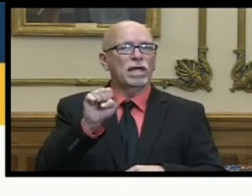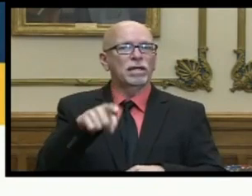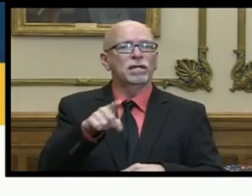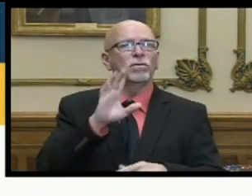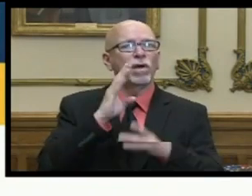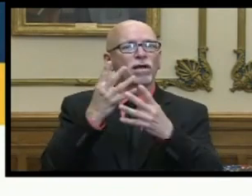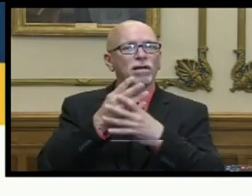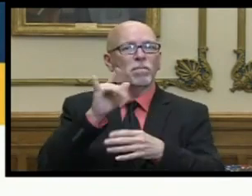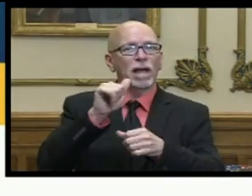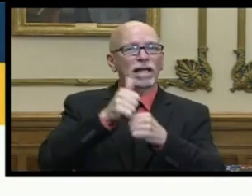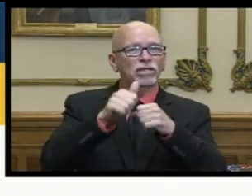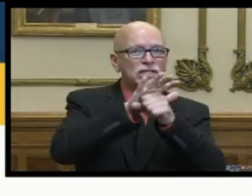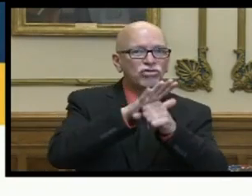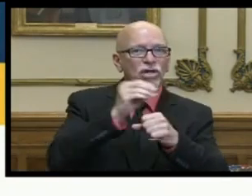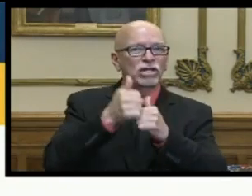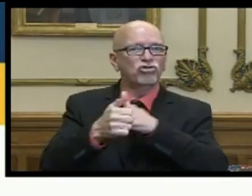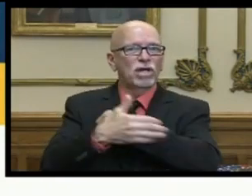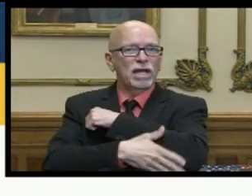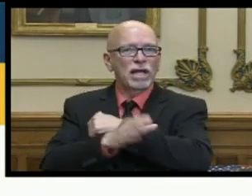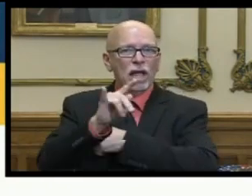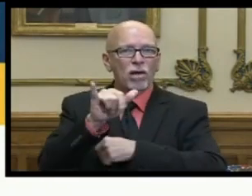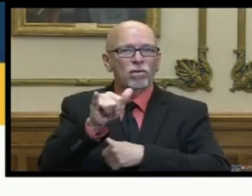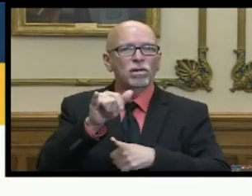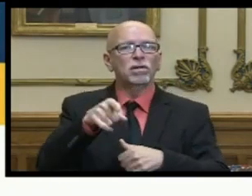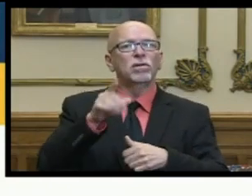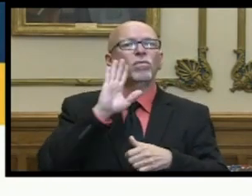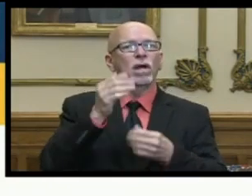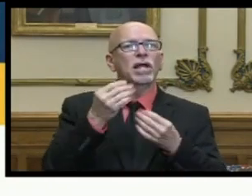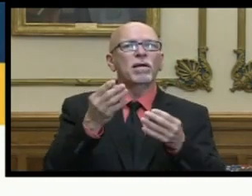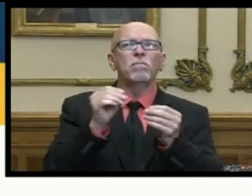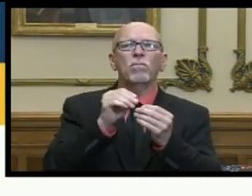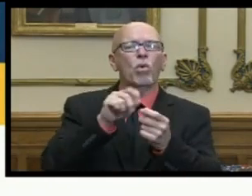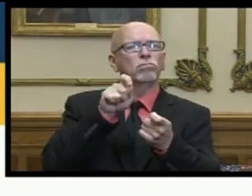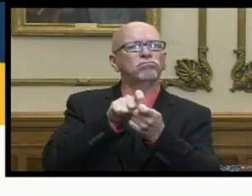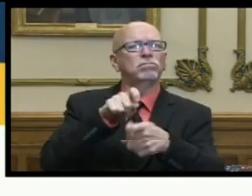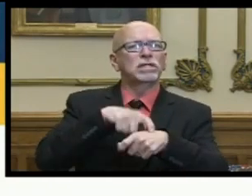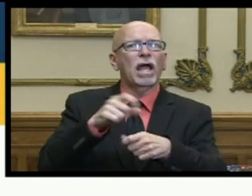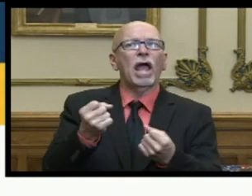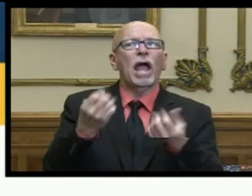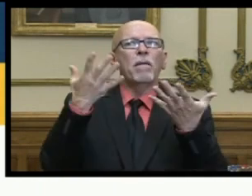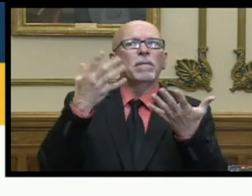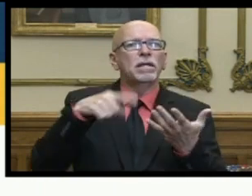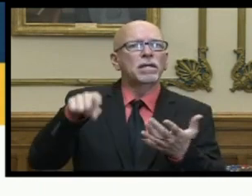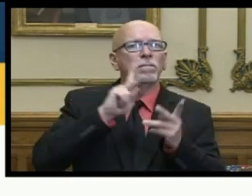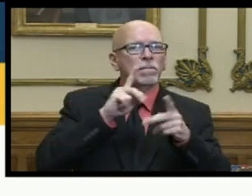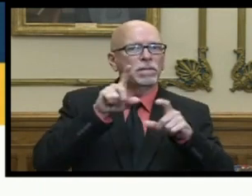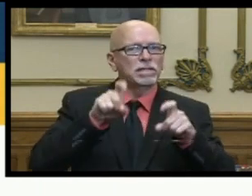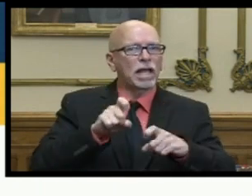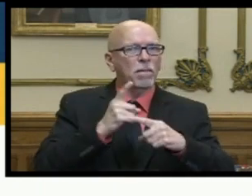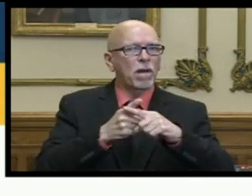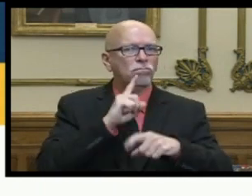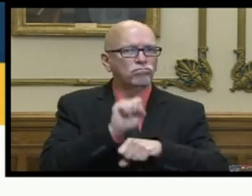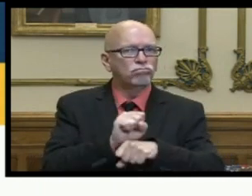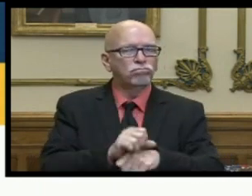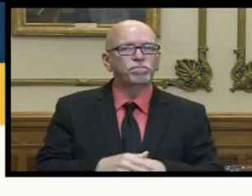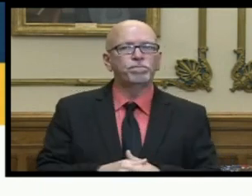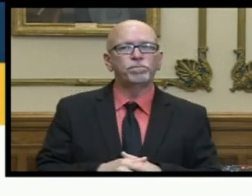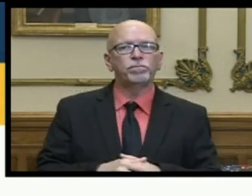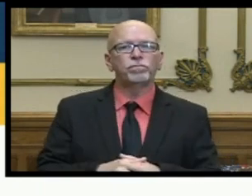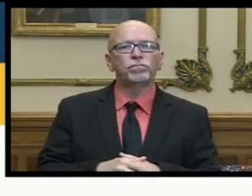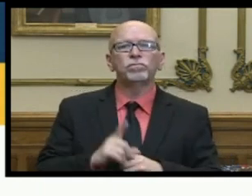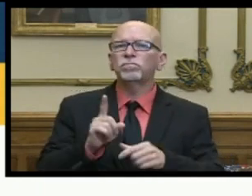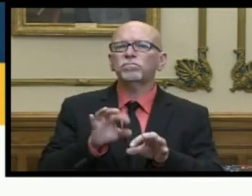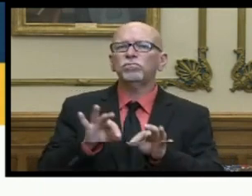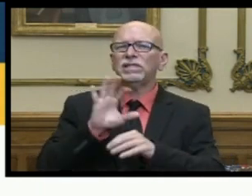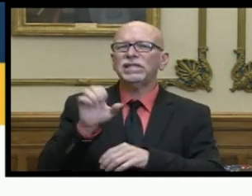filtered by district and by county and will give us more real-time look at how many people are testing positive it's important to note that it